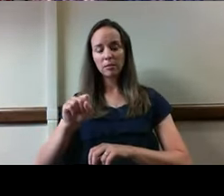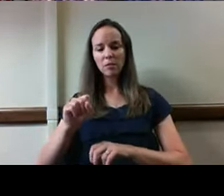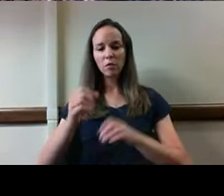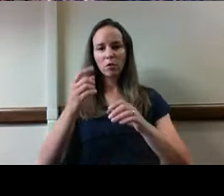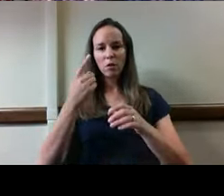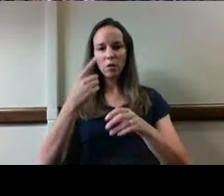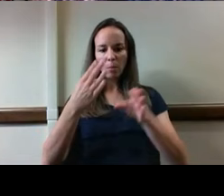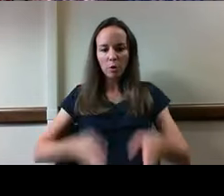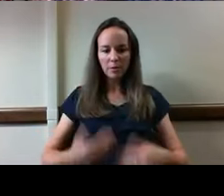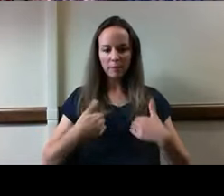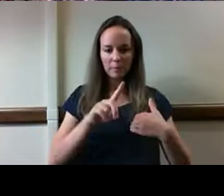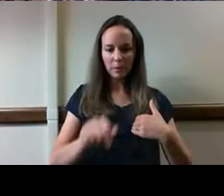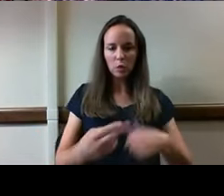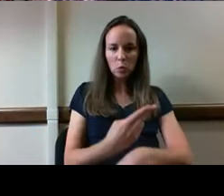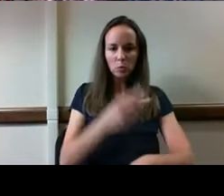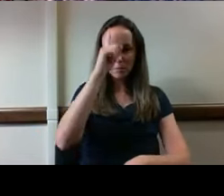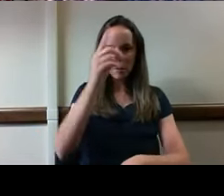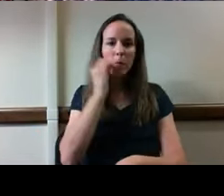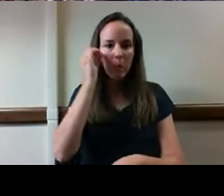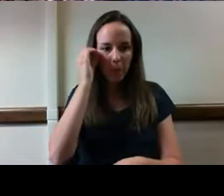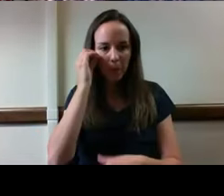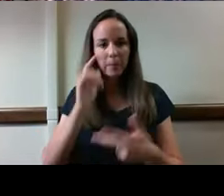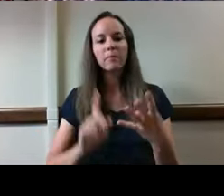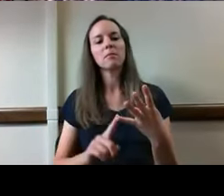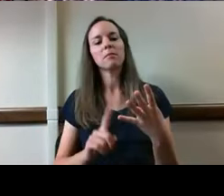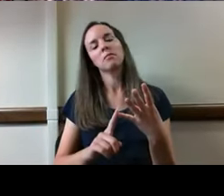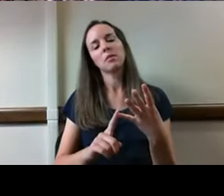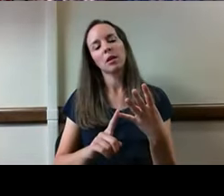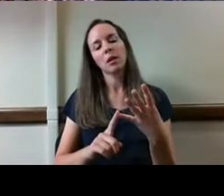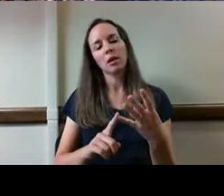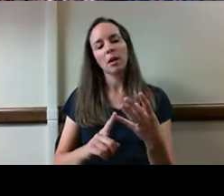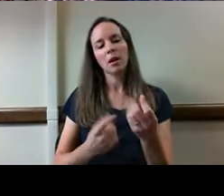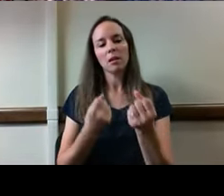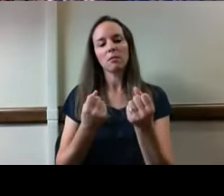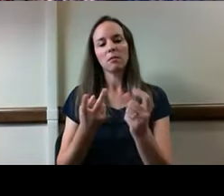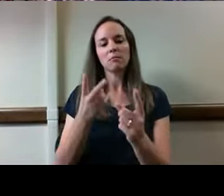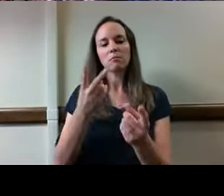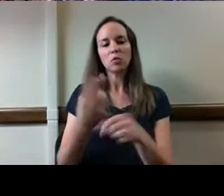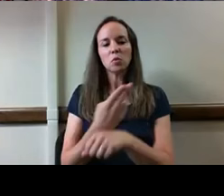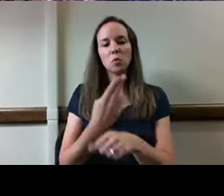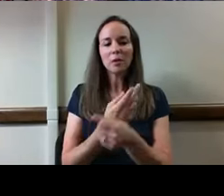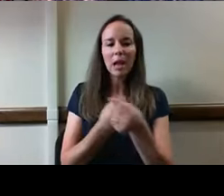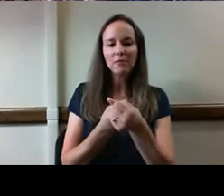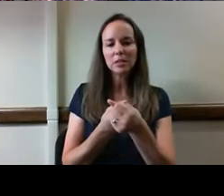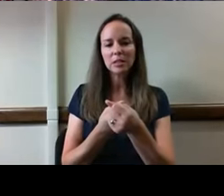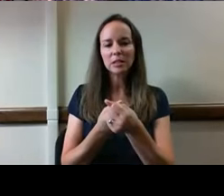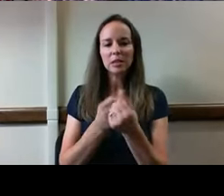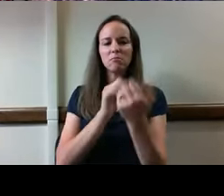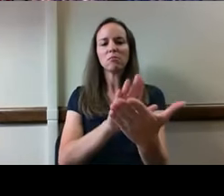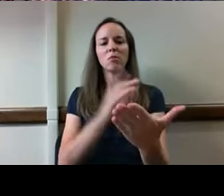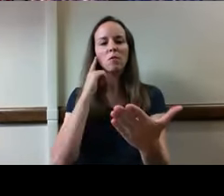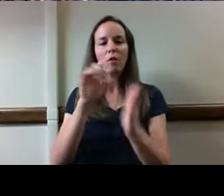And apply informed advocacy towards ethical standards for smart home provision for people with disabilities.